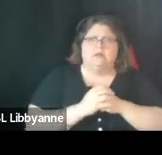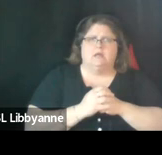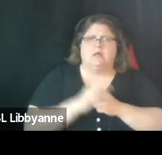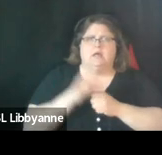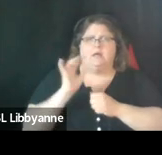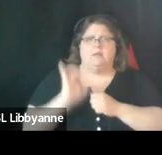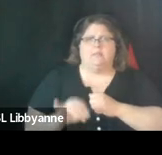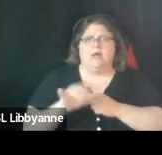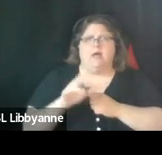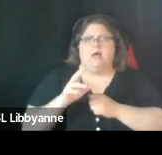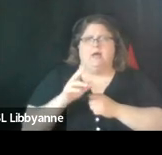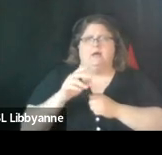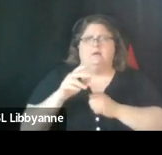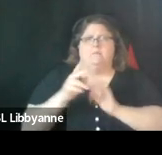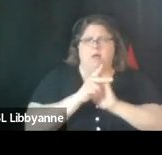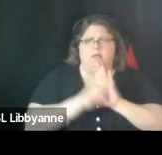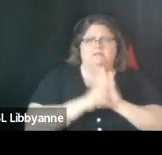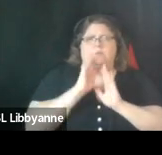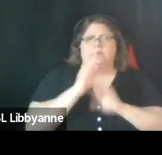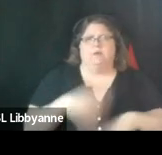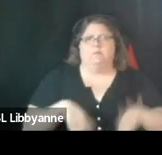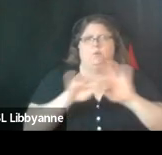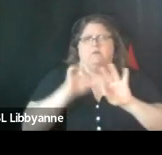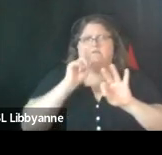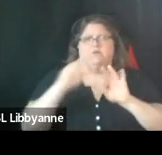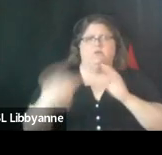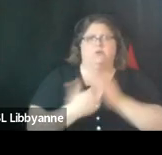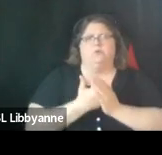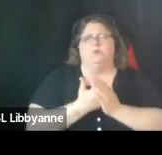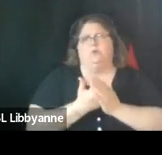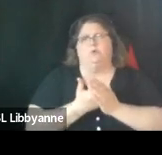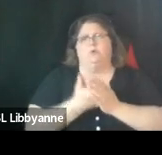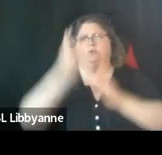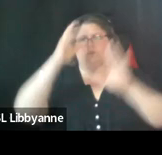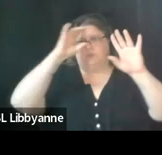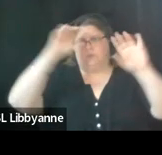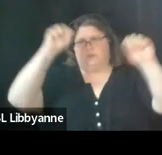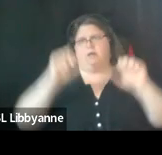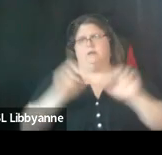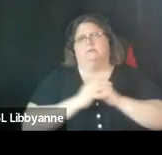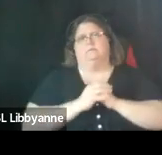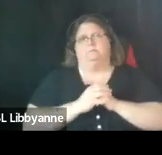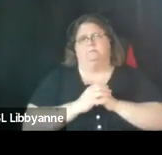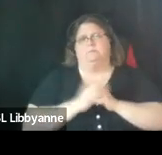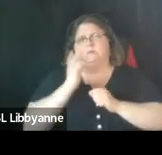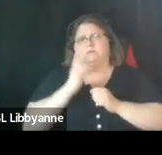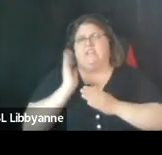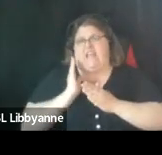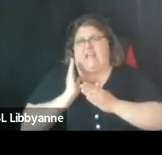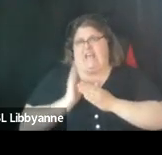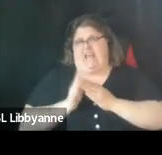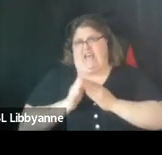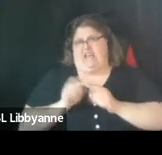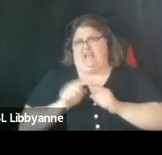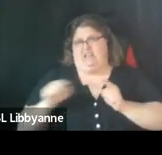um to the characteristics of the new superintendent um and as you see at the end of that paragraph um